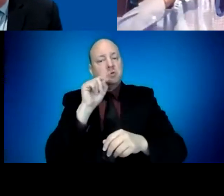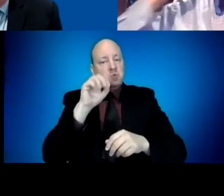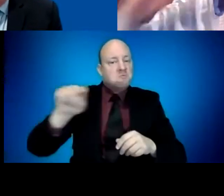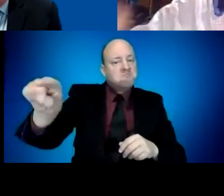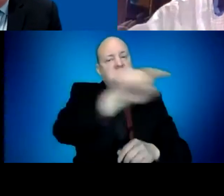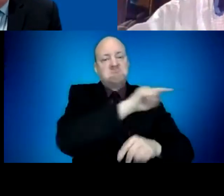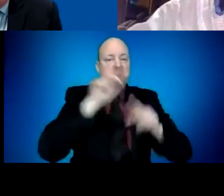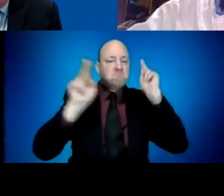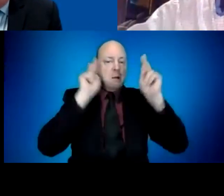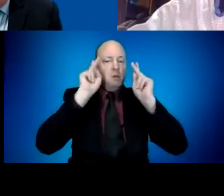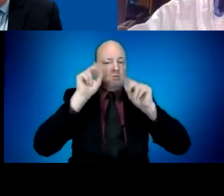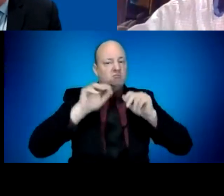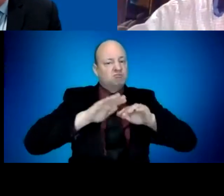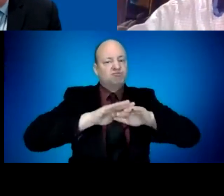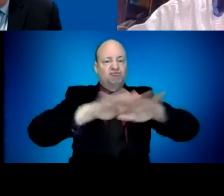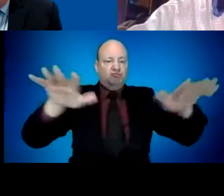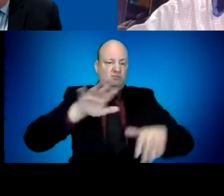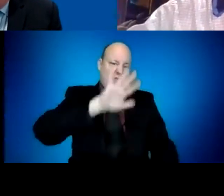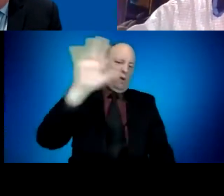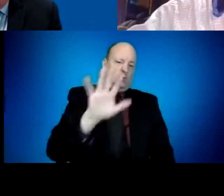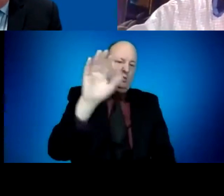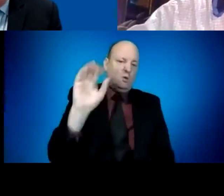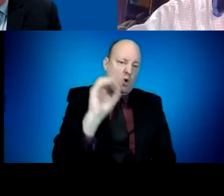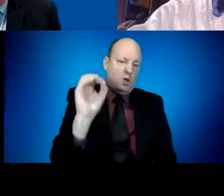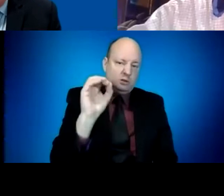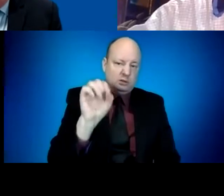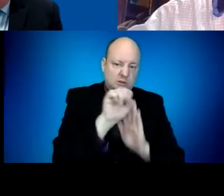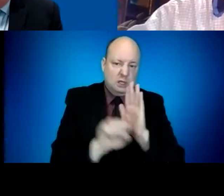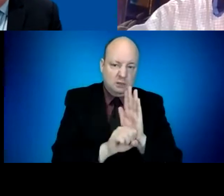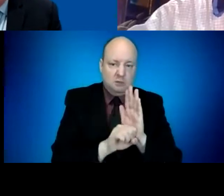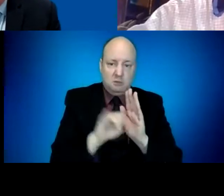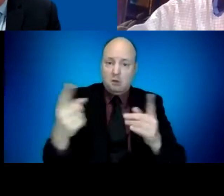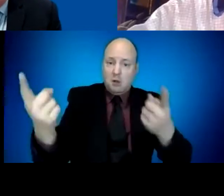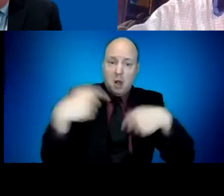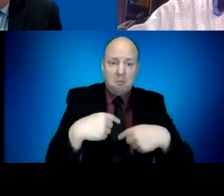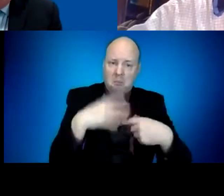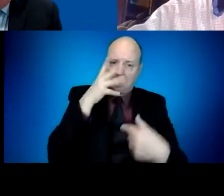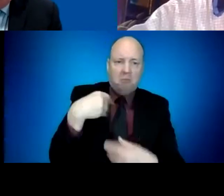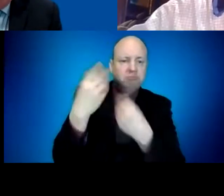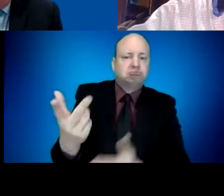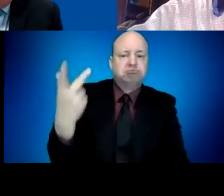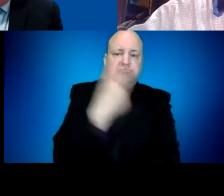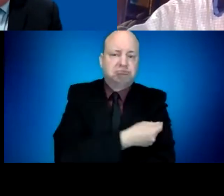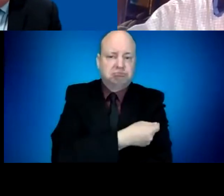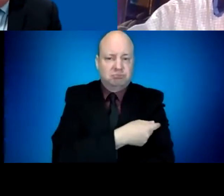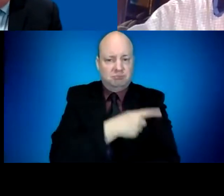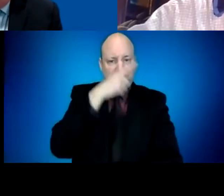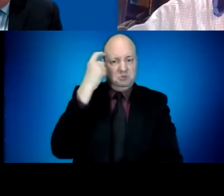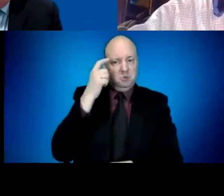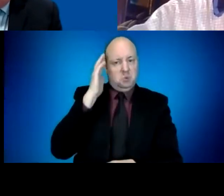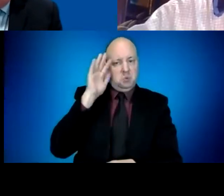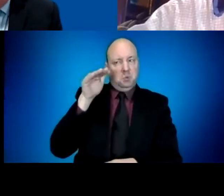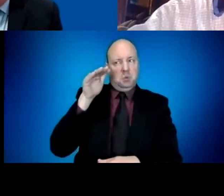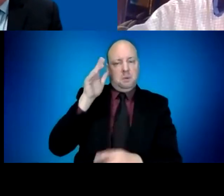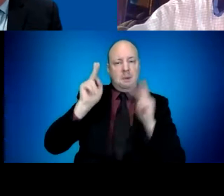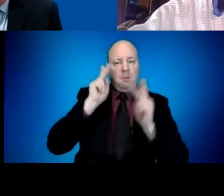serious vaccination efforts well after the beginning of June, because I think we'll need to overcome hesitancy for folks, we'll need to continue to do work we talked